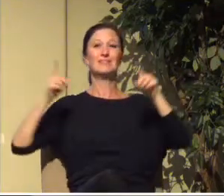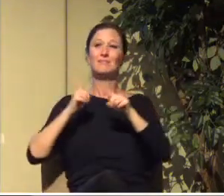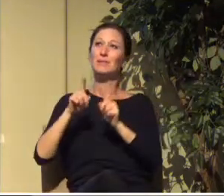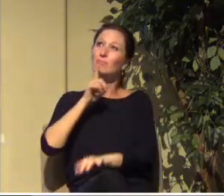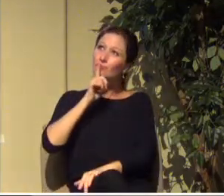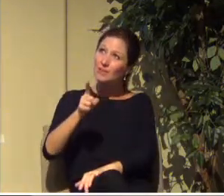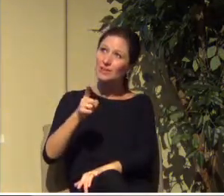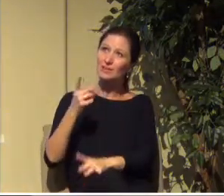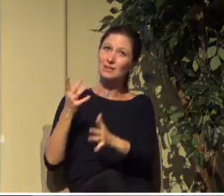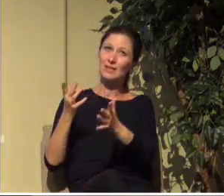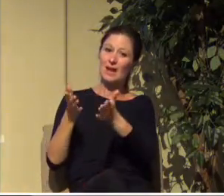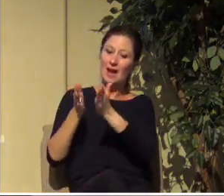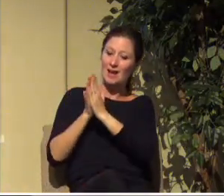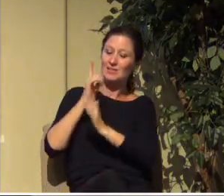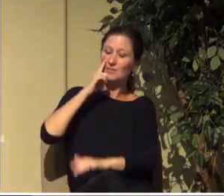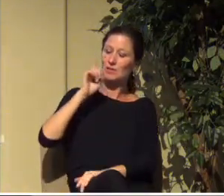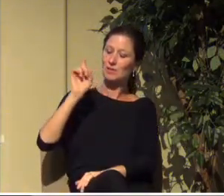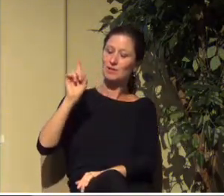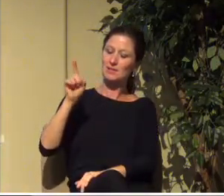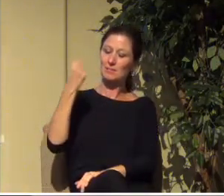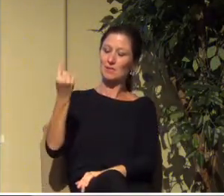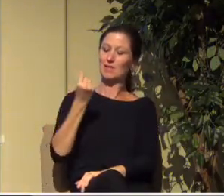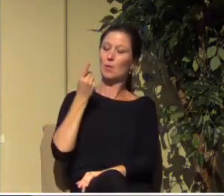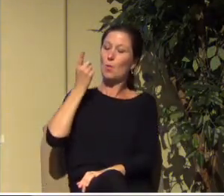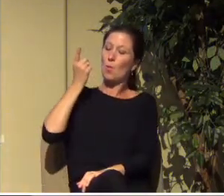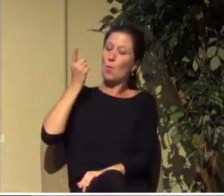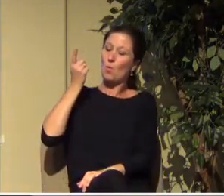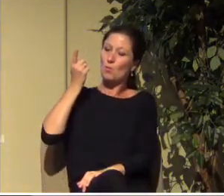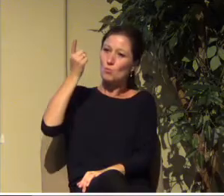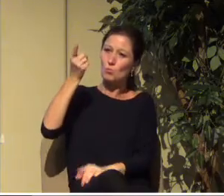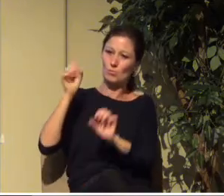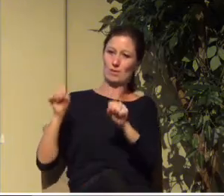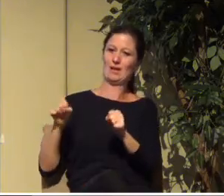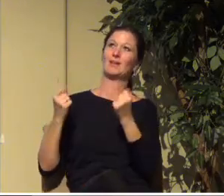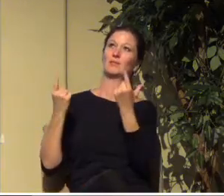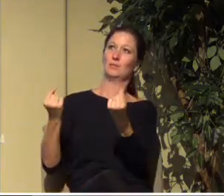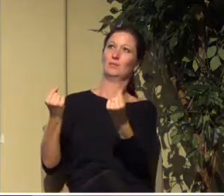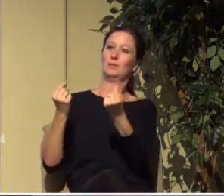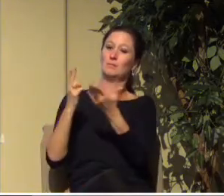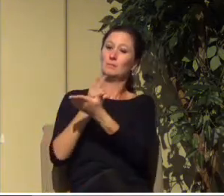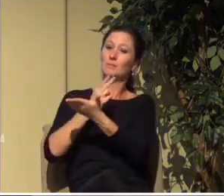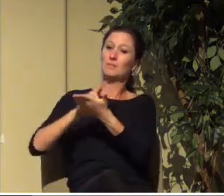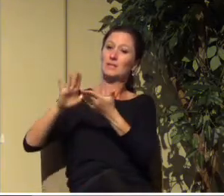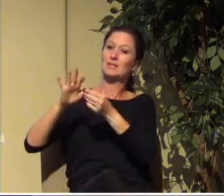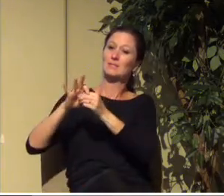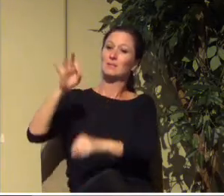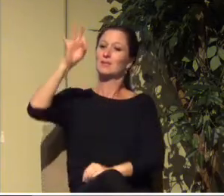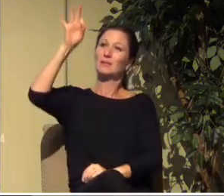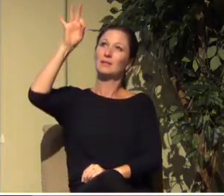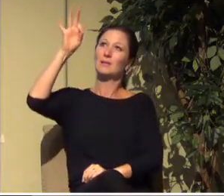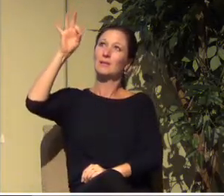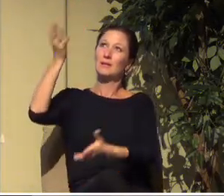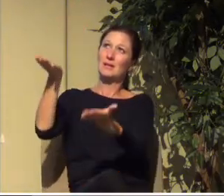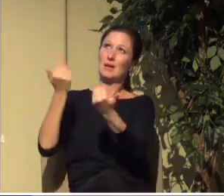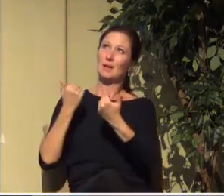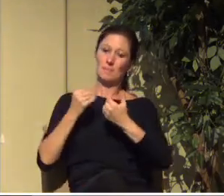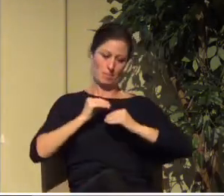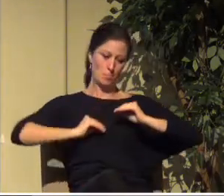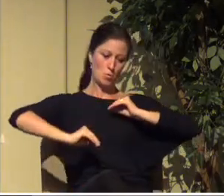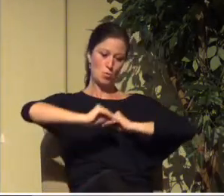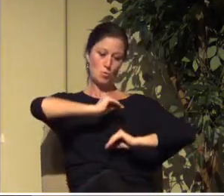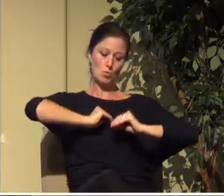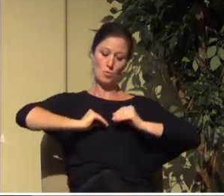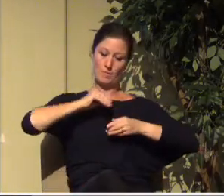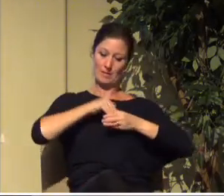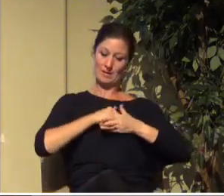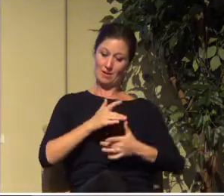to do something that only you can do. And so, Holy Spirit, please, would you come and move in our hearts and in our minds, all of us, enable us all